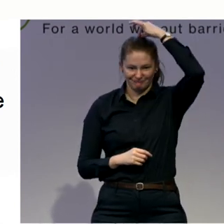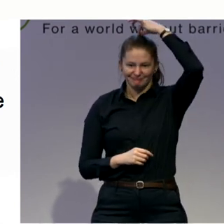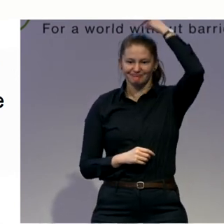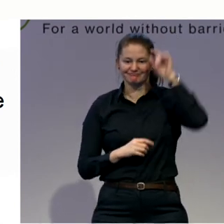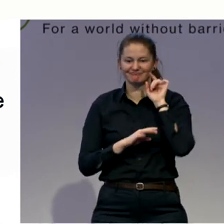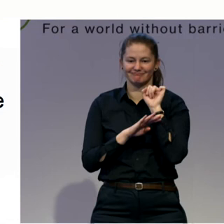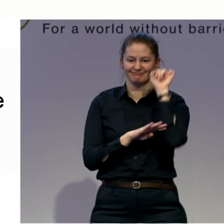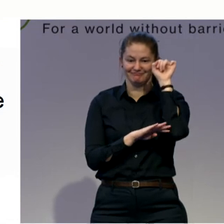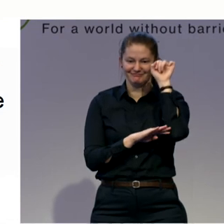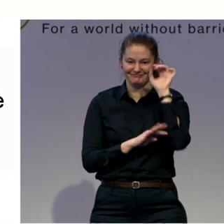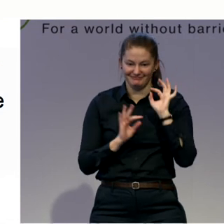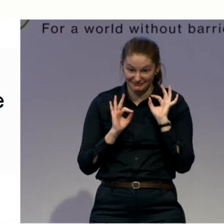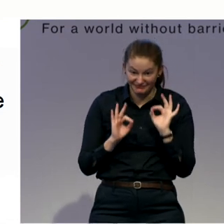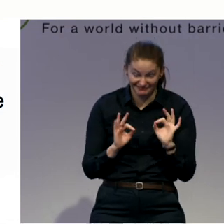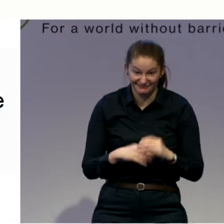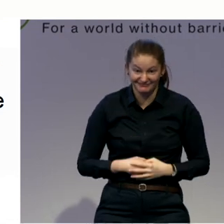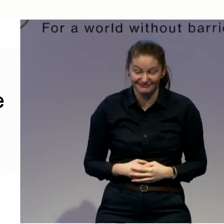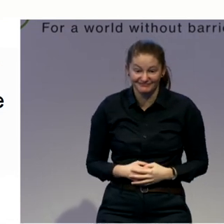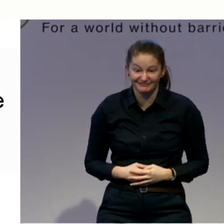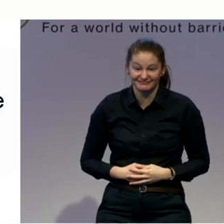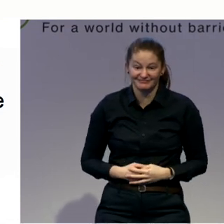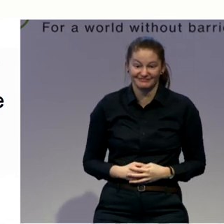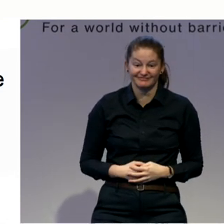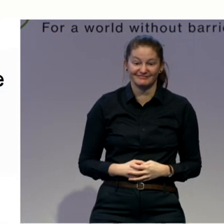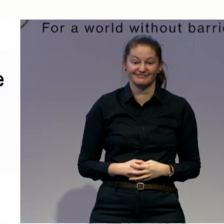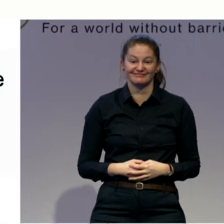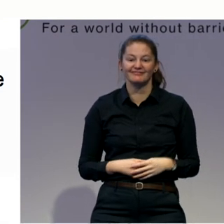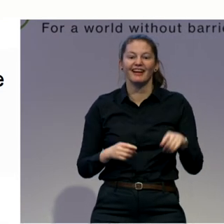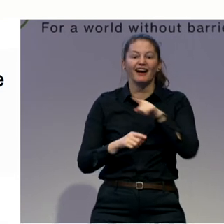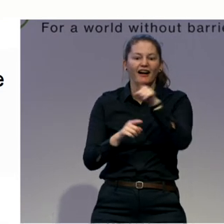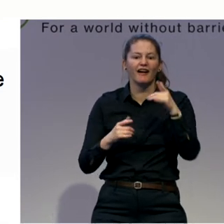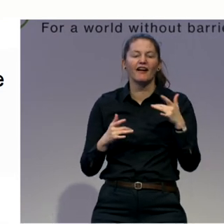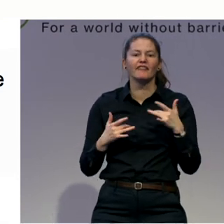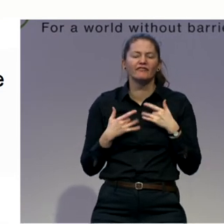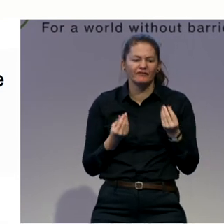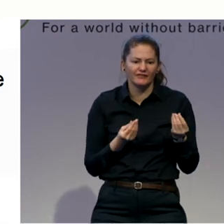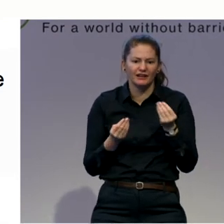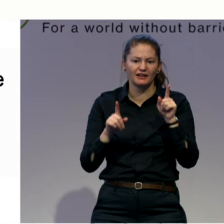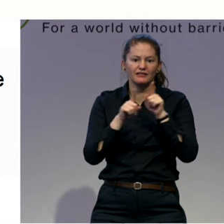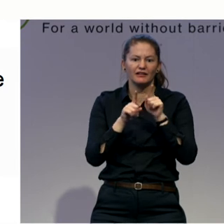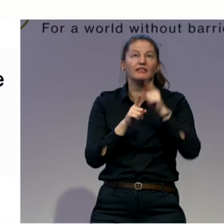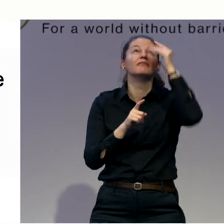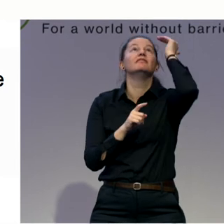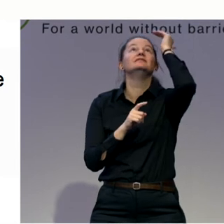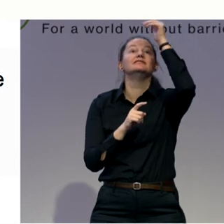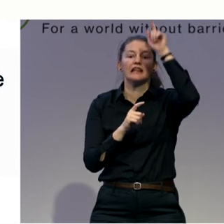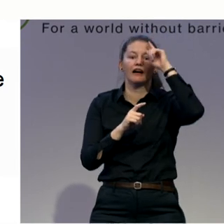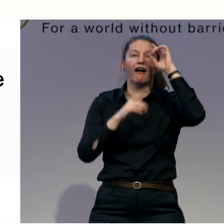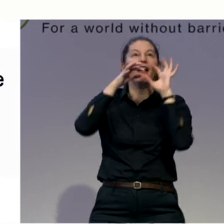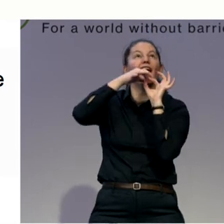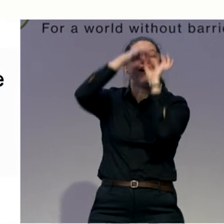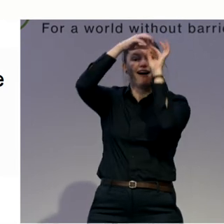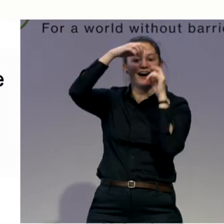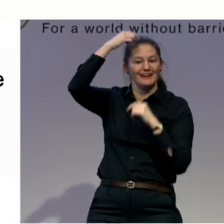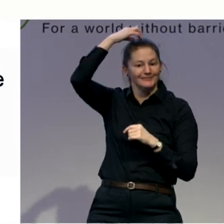done. And move it into the ceiling. You can feel your neck now being stretched a little bit. So